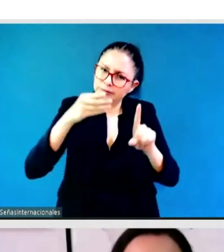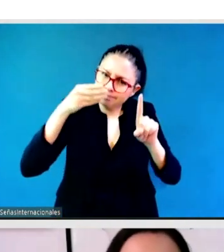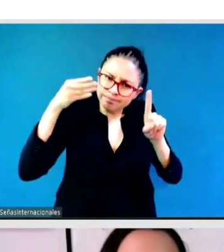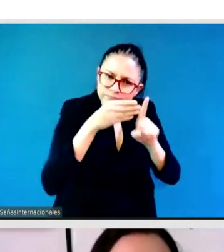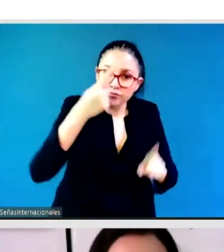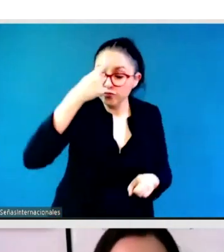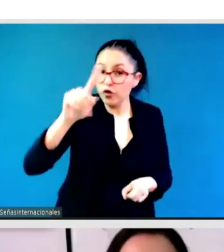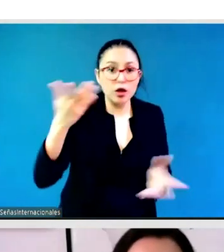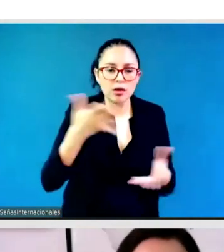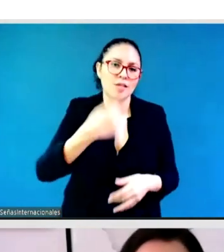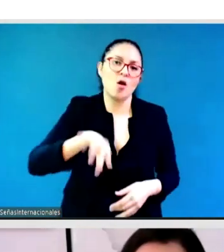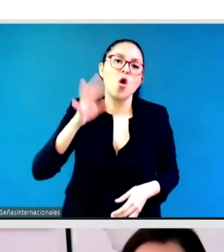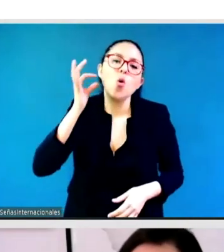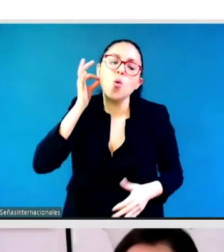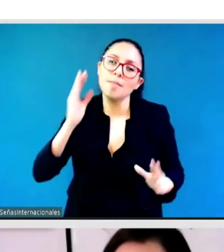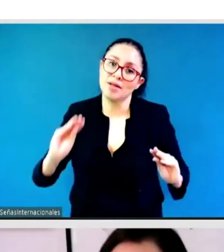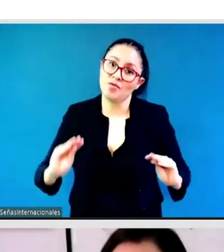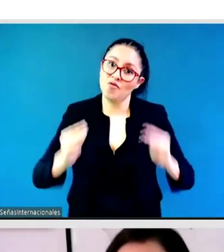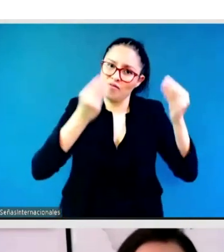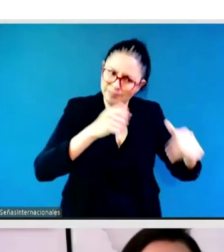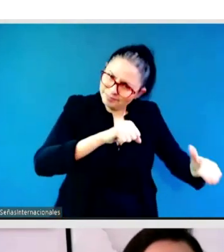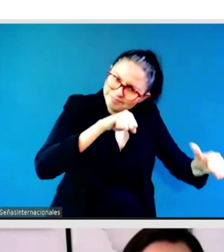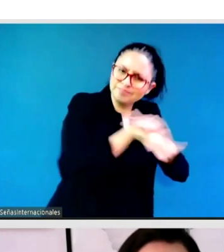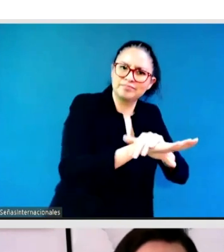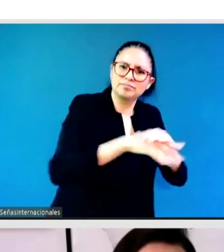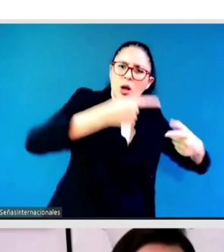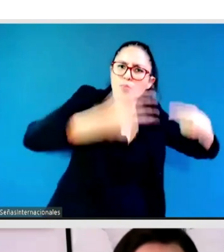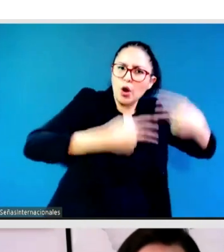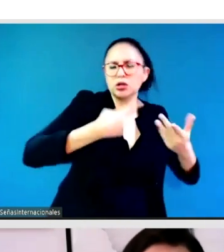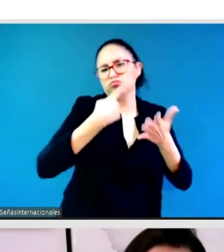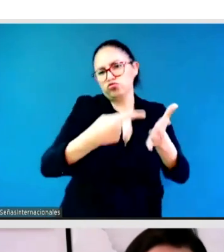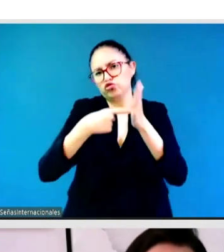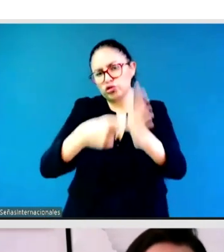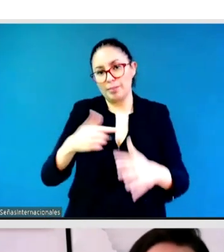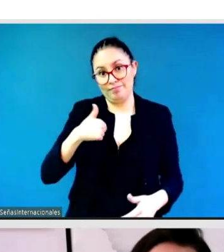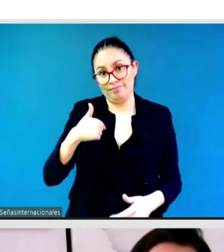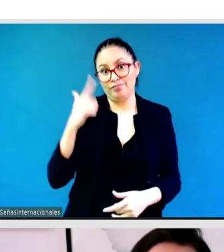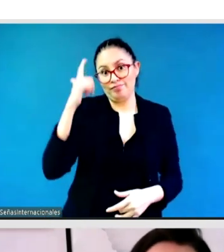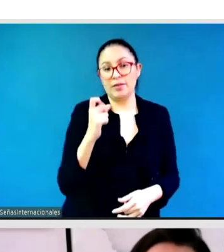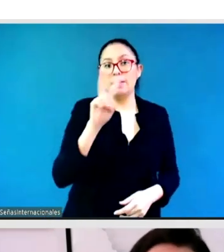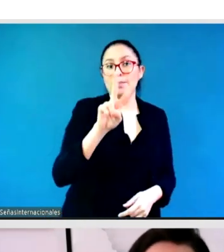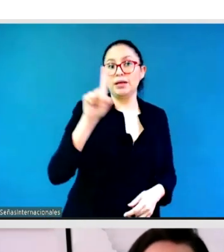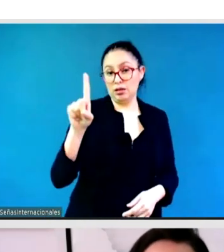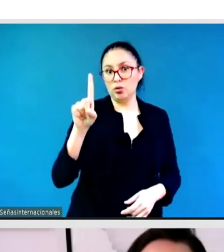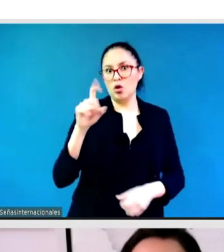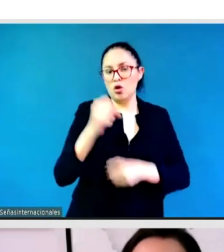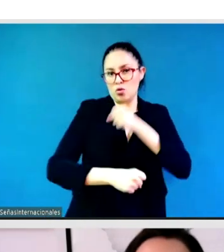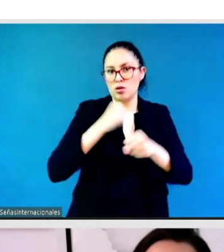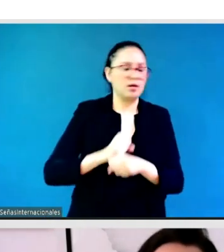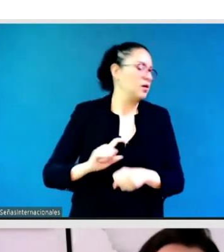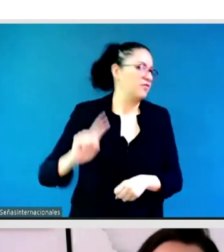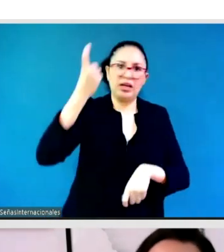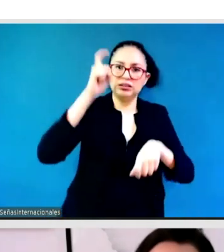21 years old, the first election I run in. So, we need to work within our